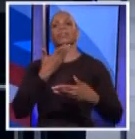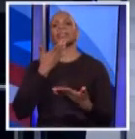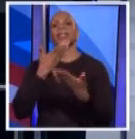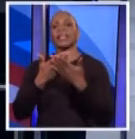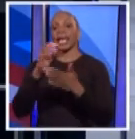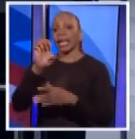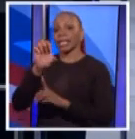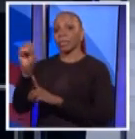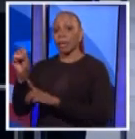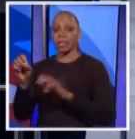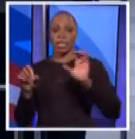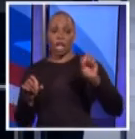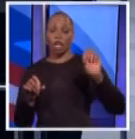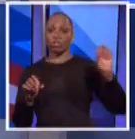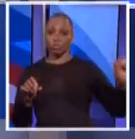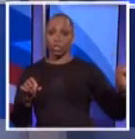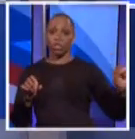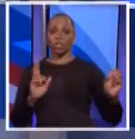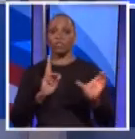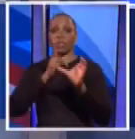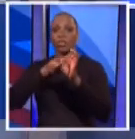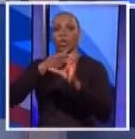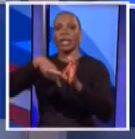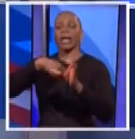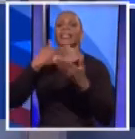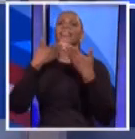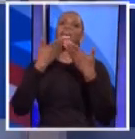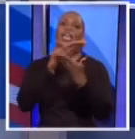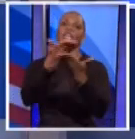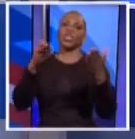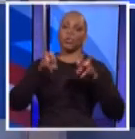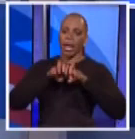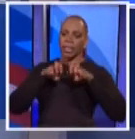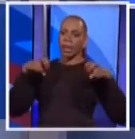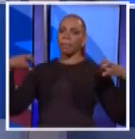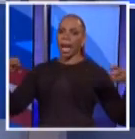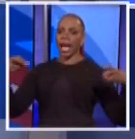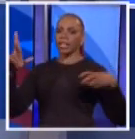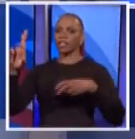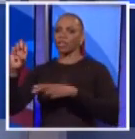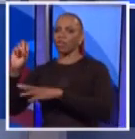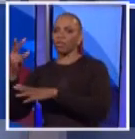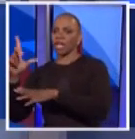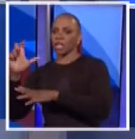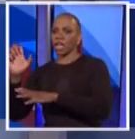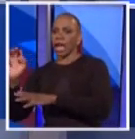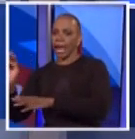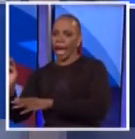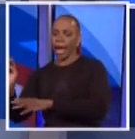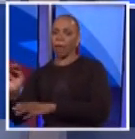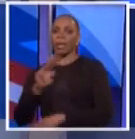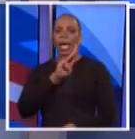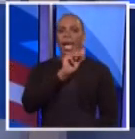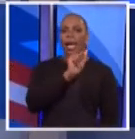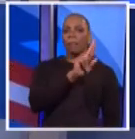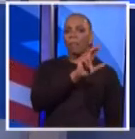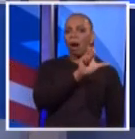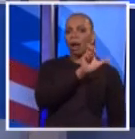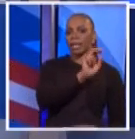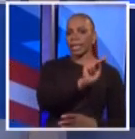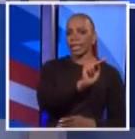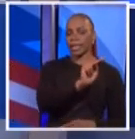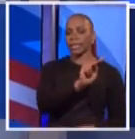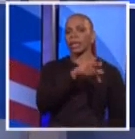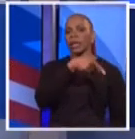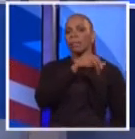and Mr. Stringer for joining us tonight. And to thank you and our panelists, Rich Lamb from WCBS News Radio 88, and El Diario